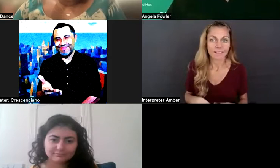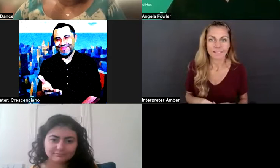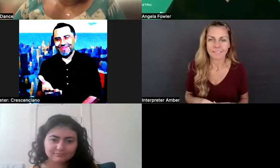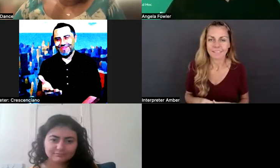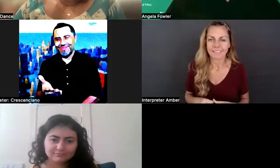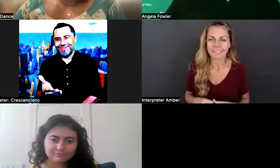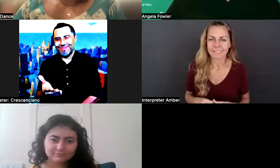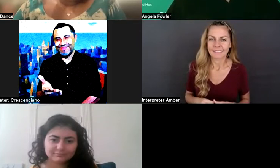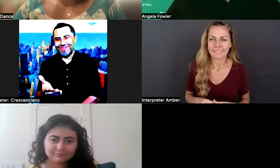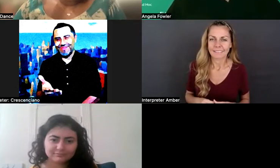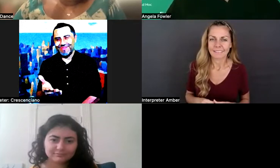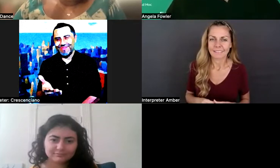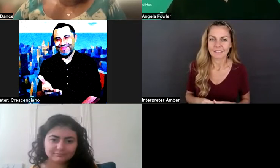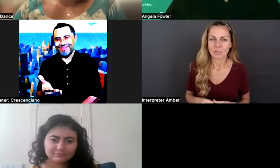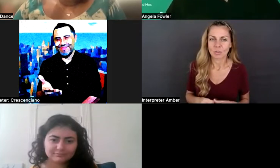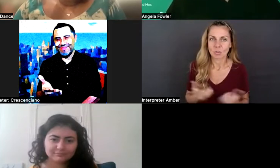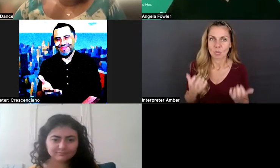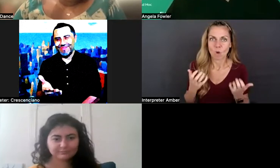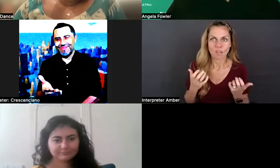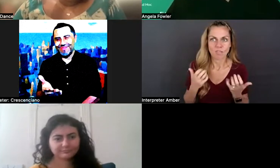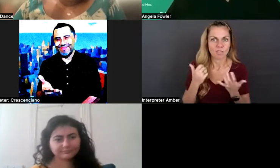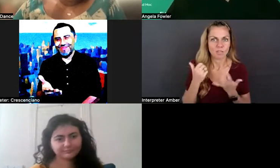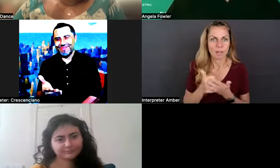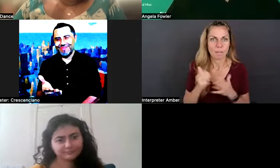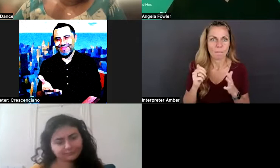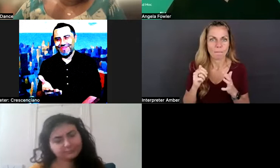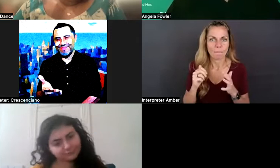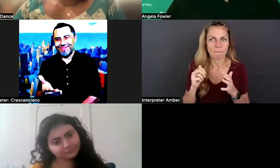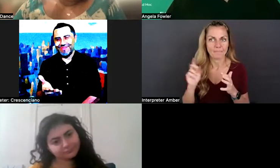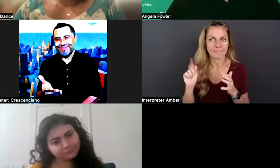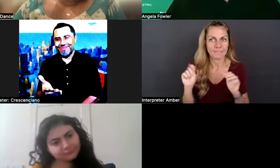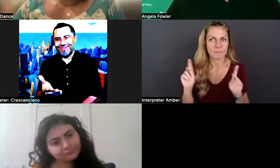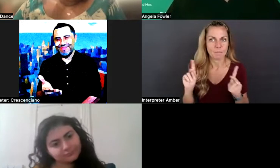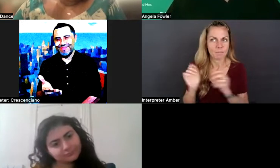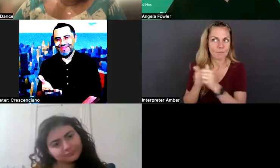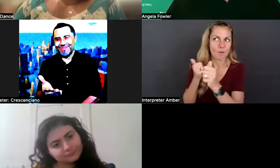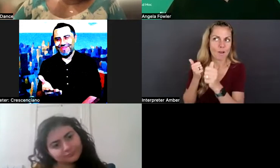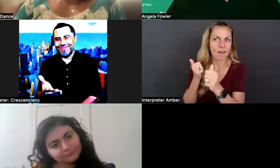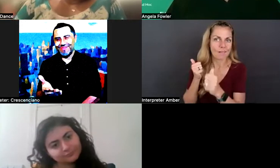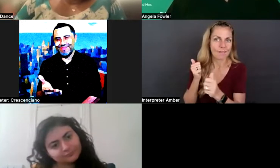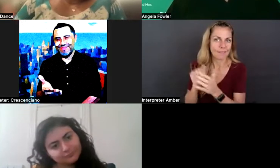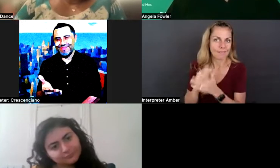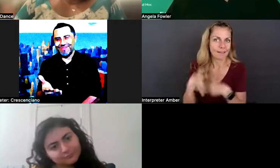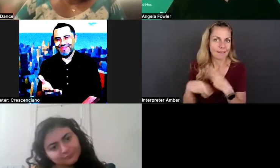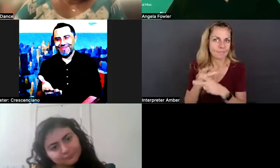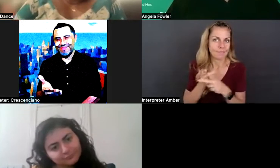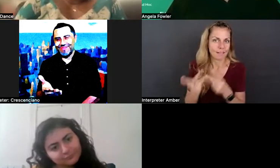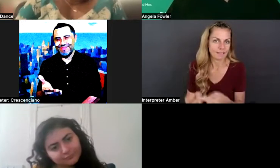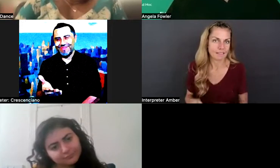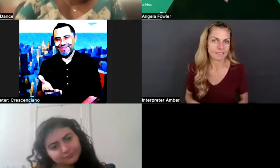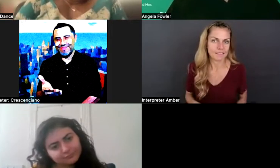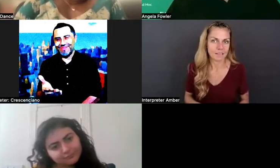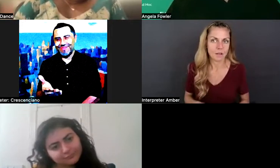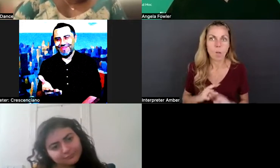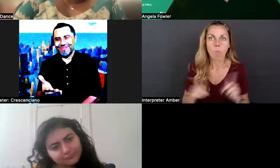steer people, particularly disabled folks away from these places. And when these things can't be talked about